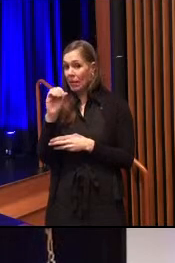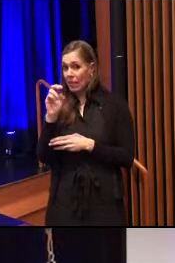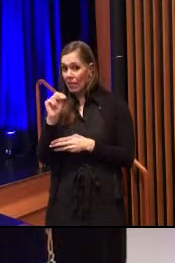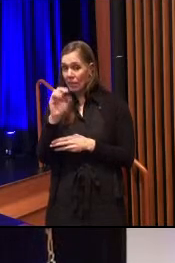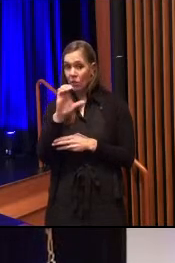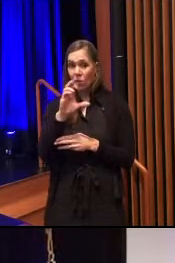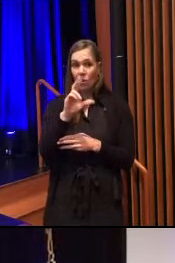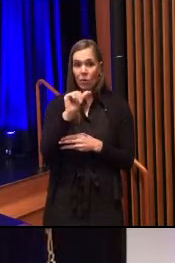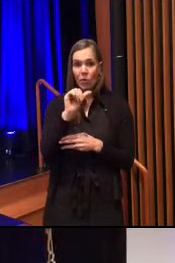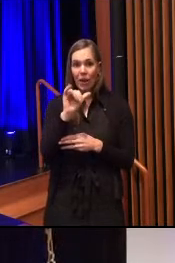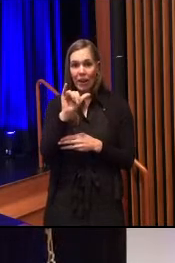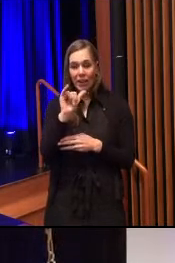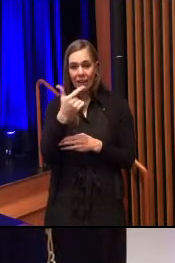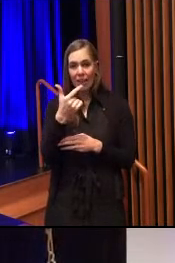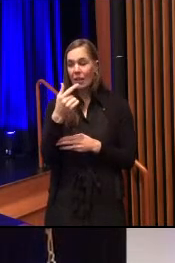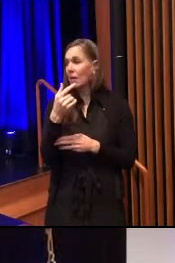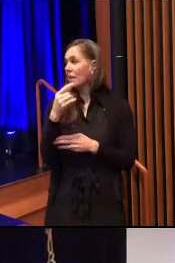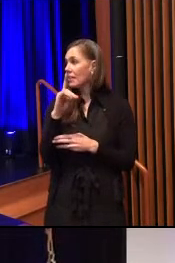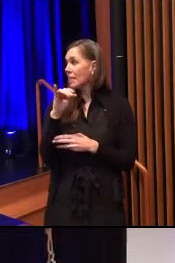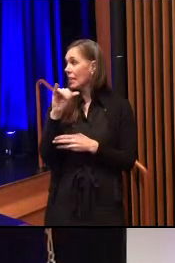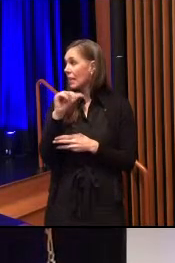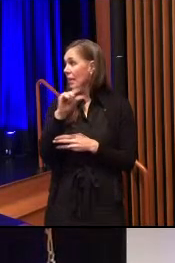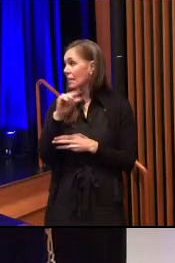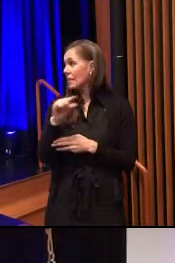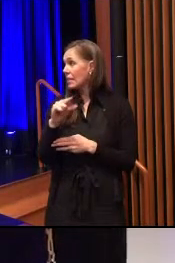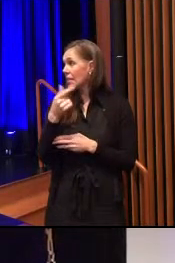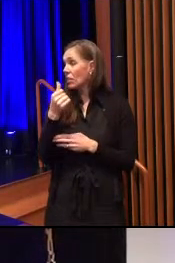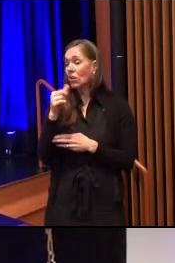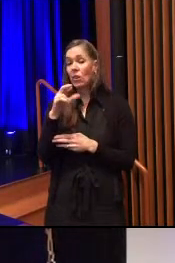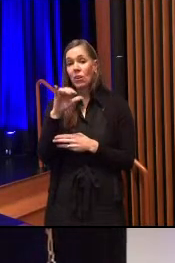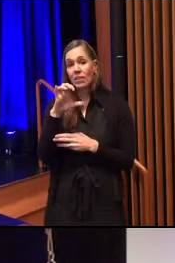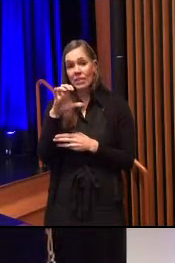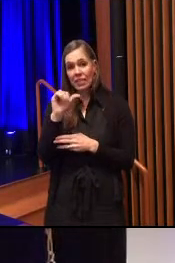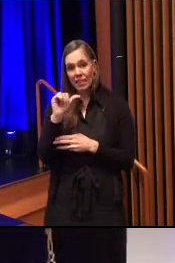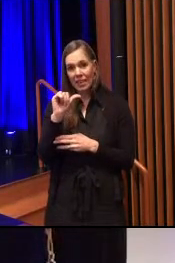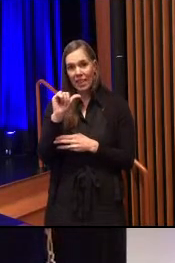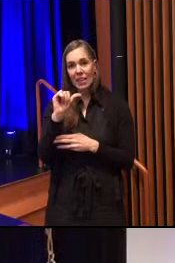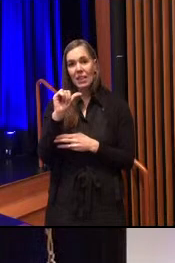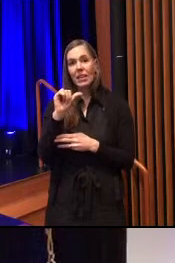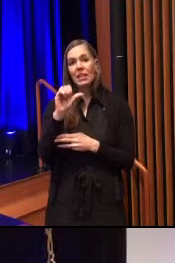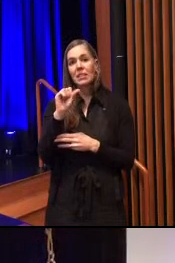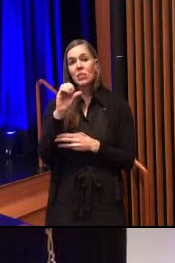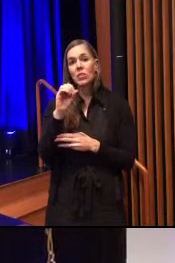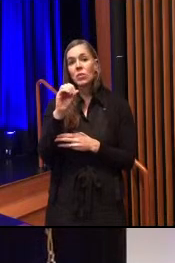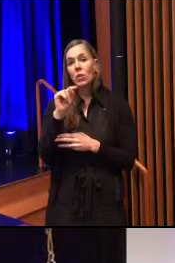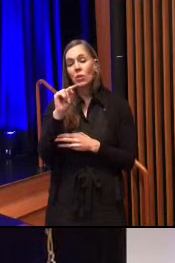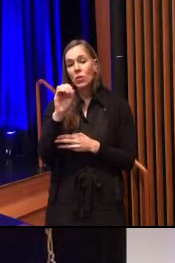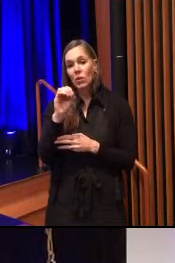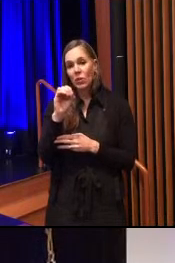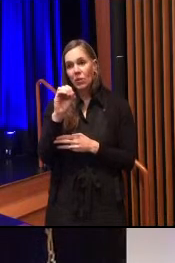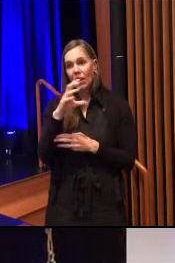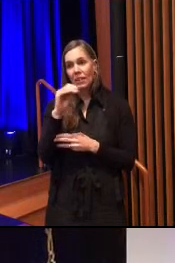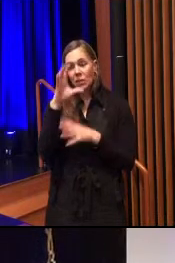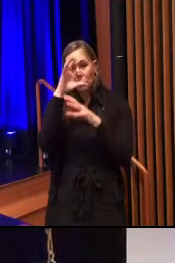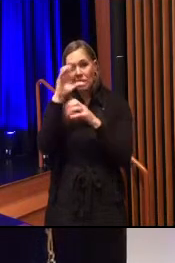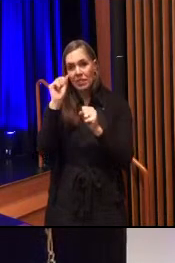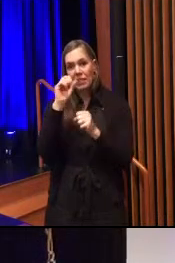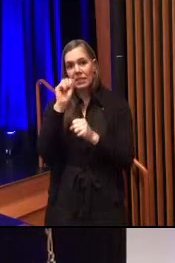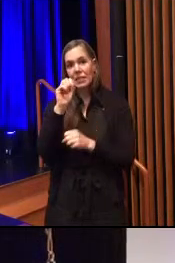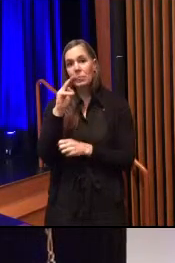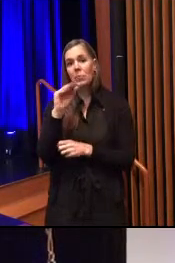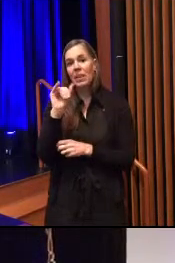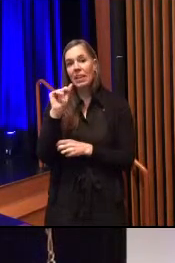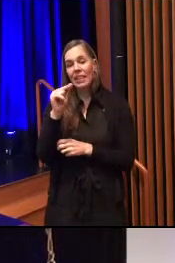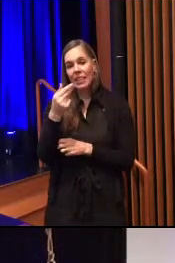Ms. Craig. Here. Ms. Diaz. Here. Mr. Garcia Molina. Here. Mr. Soto. Here. And President Smith-Wadell.